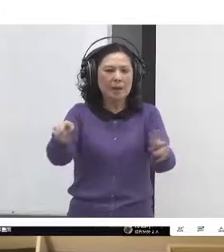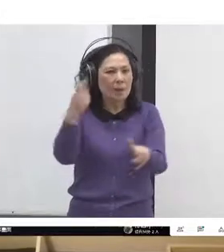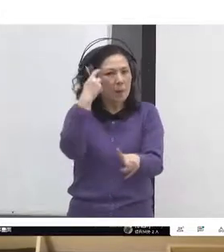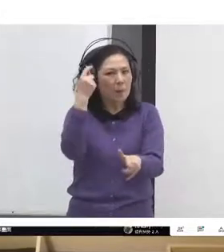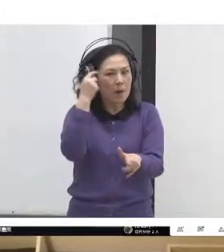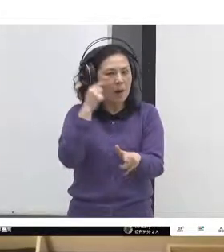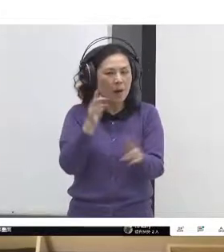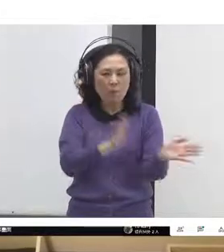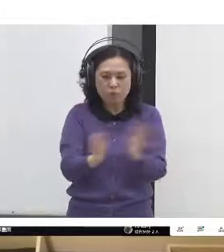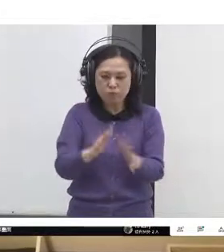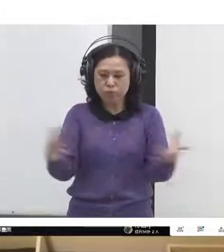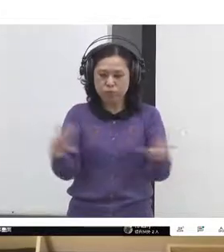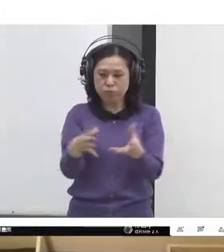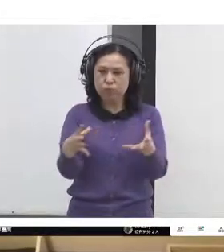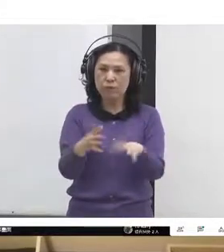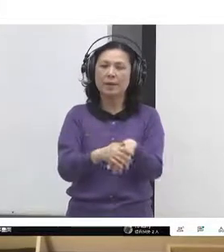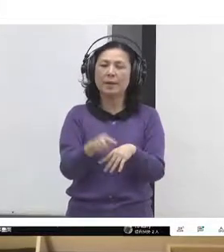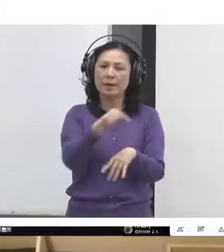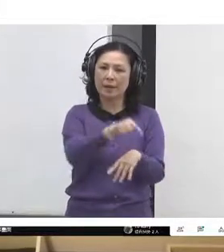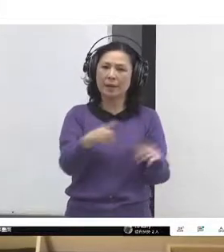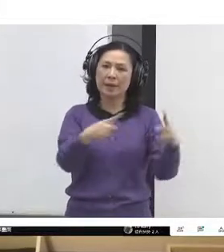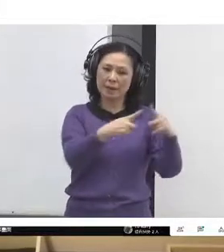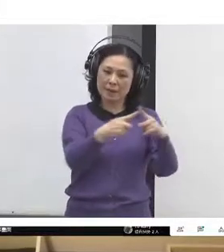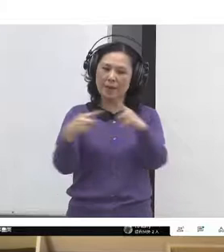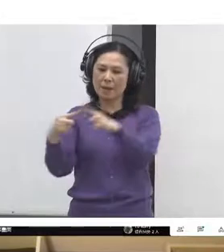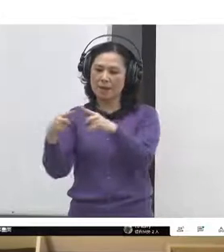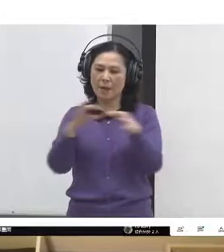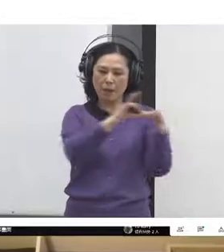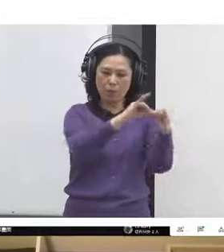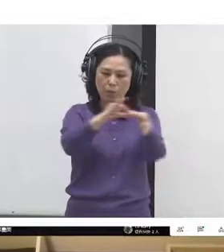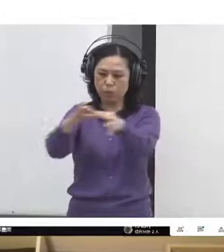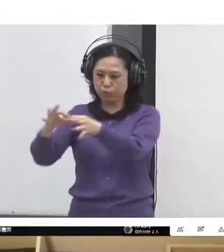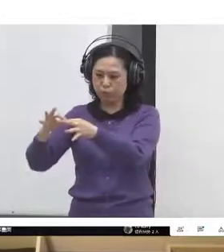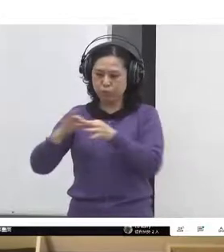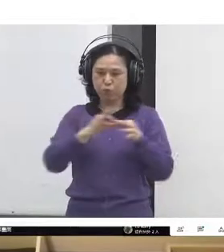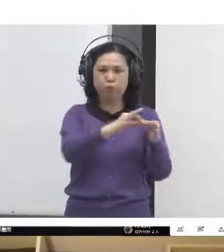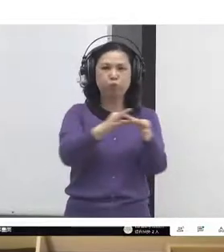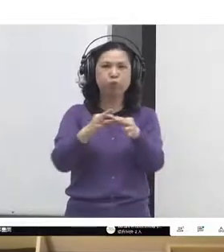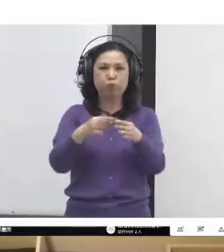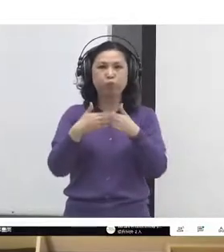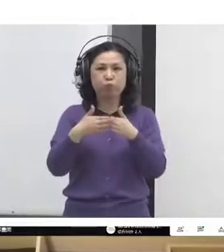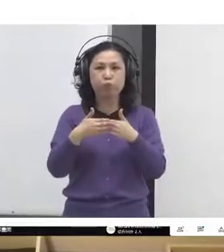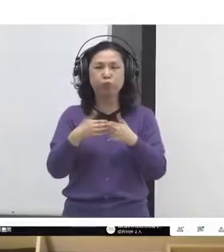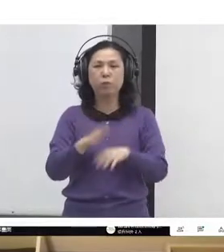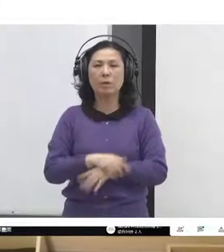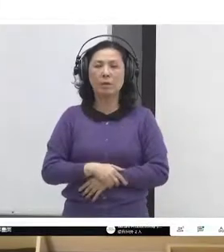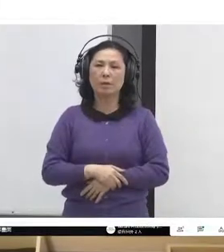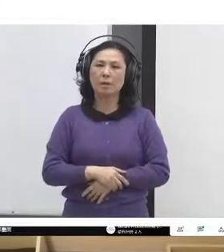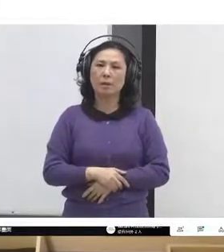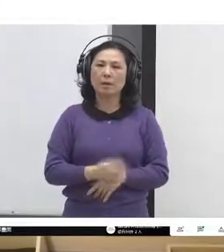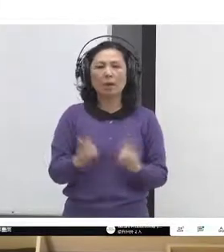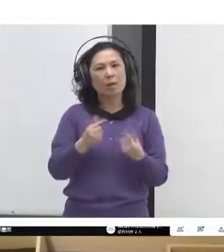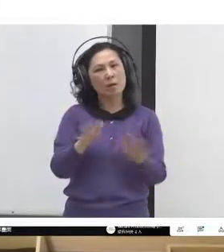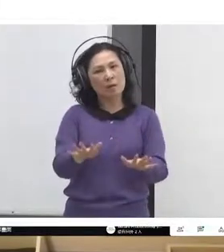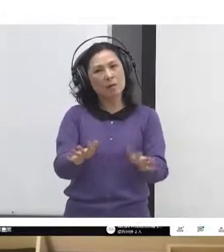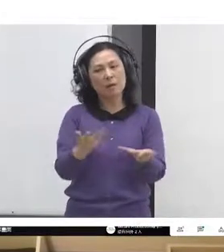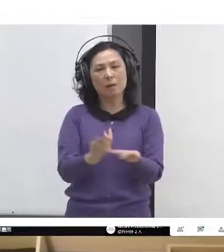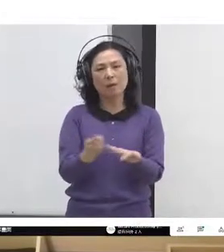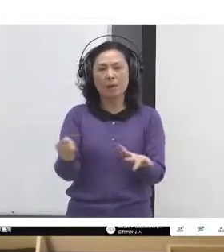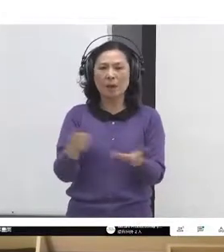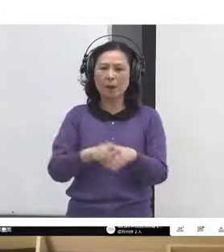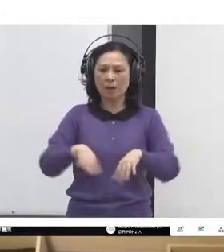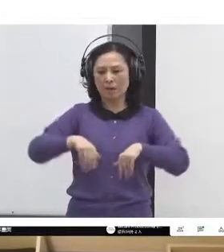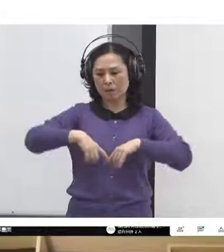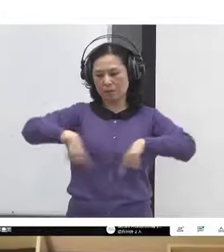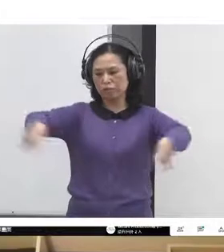human beings rather rather than the current adversarial approach, which often polarizes people to the point at which they